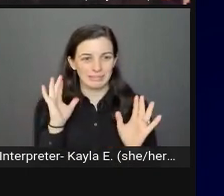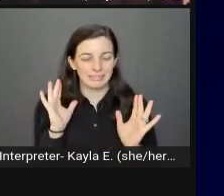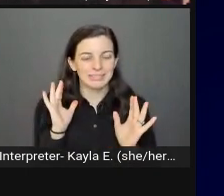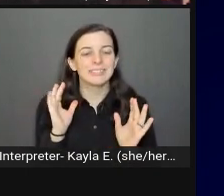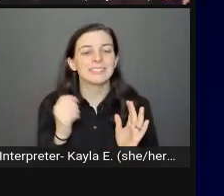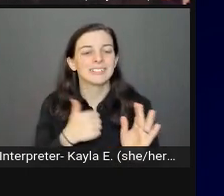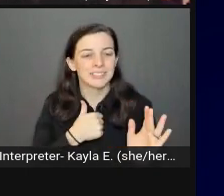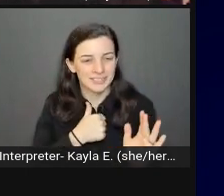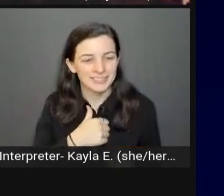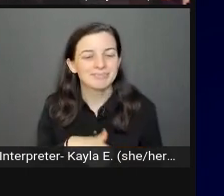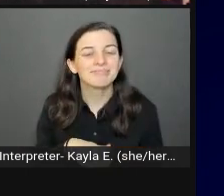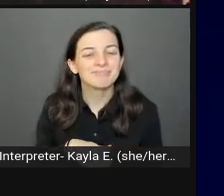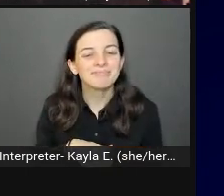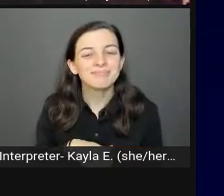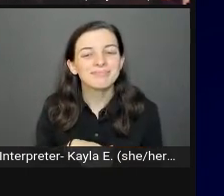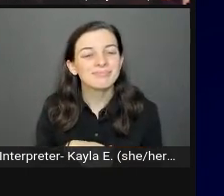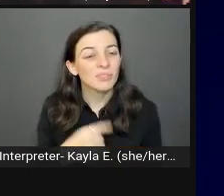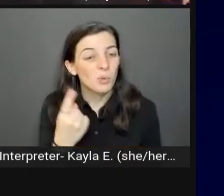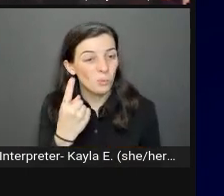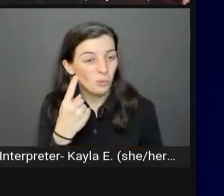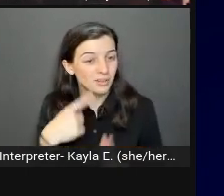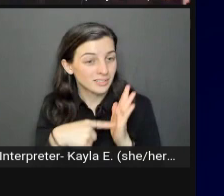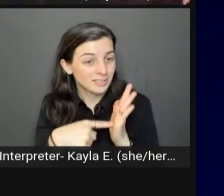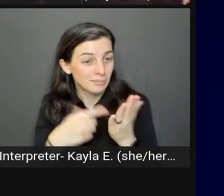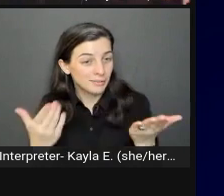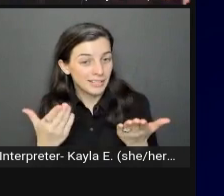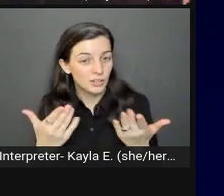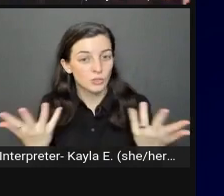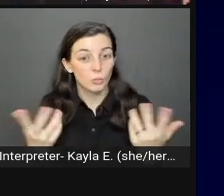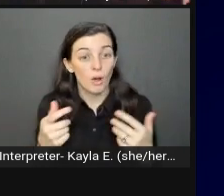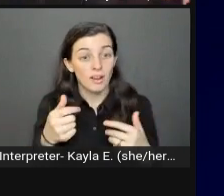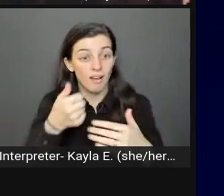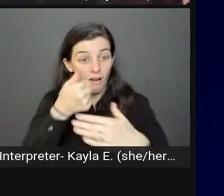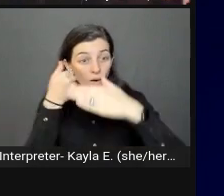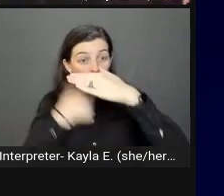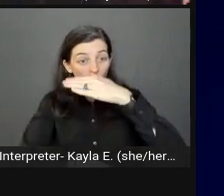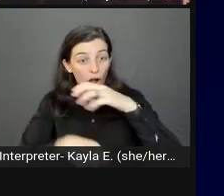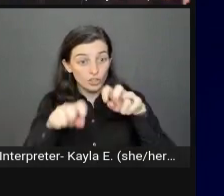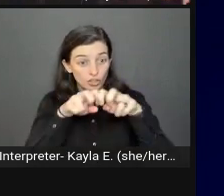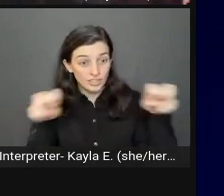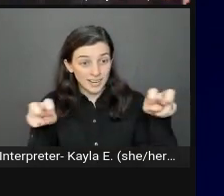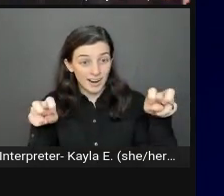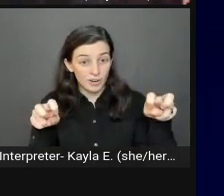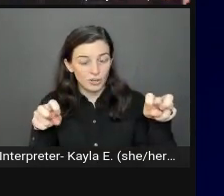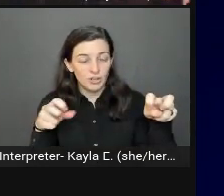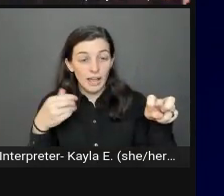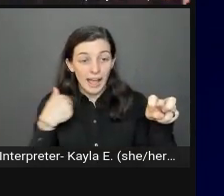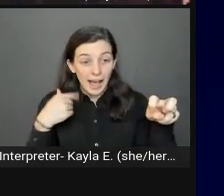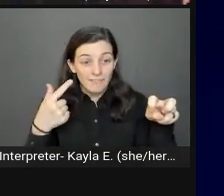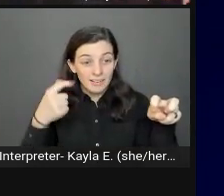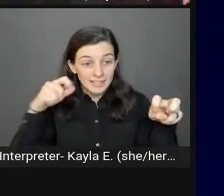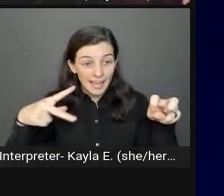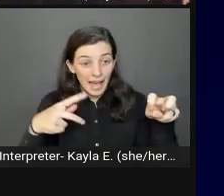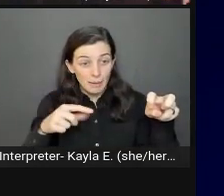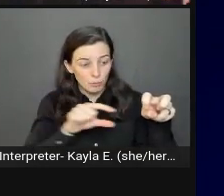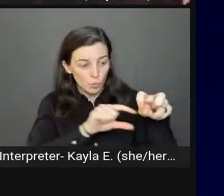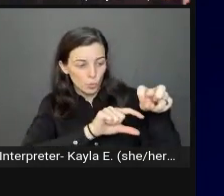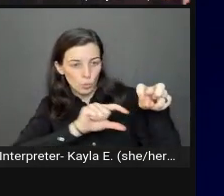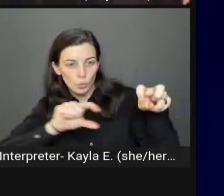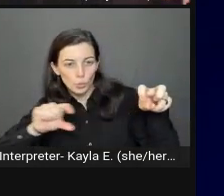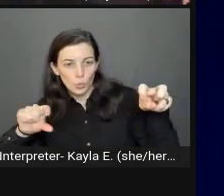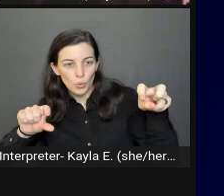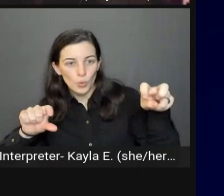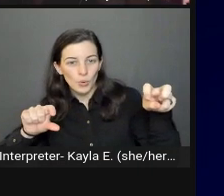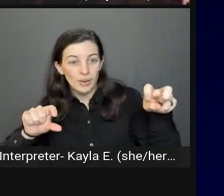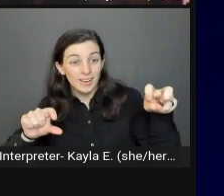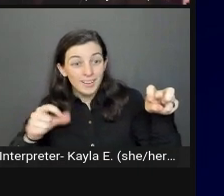A good example of a small detail that could be included here is the gap under the couch. I have three cats. I do not want a couch that has a gap underneath